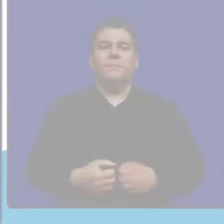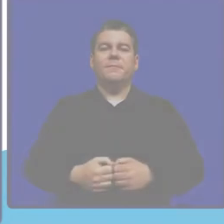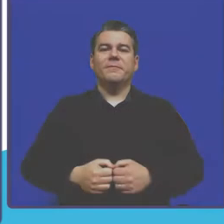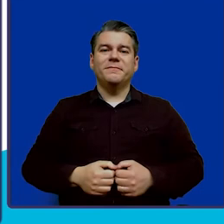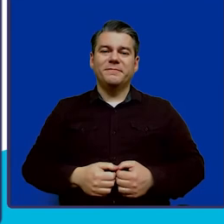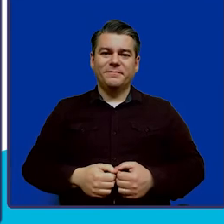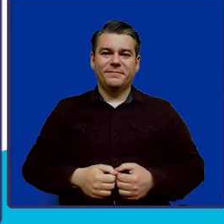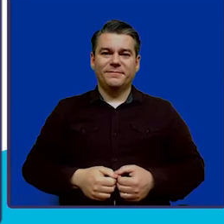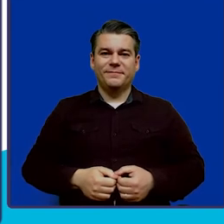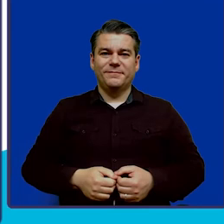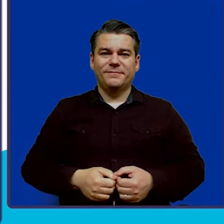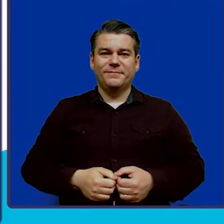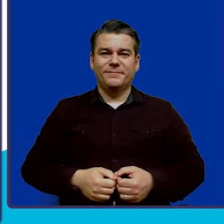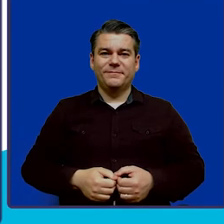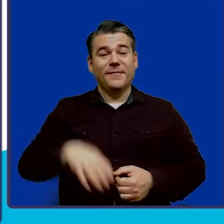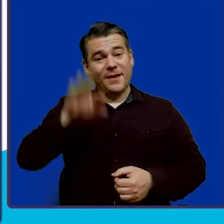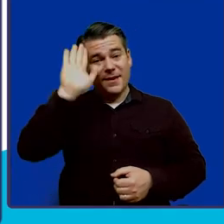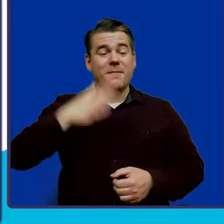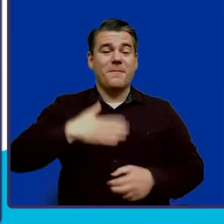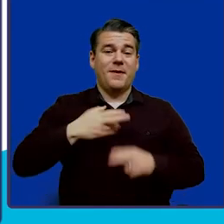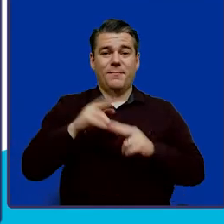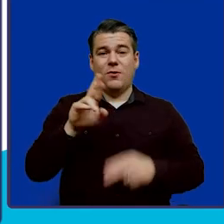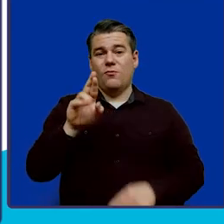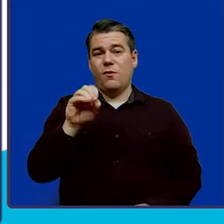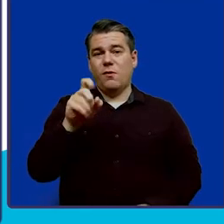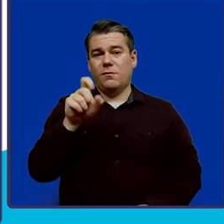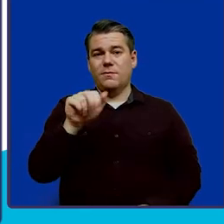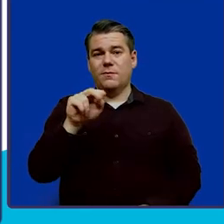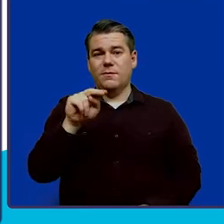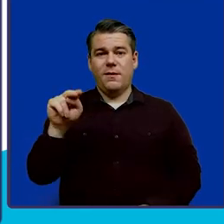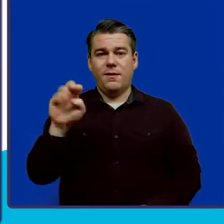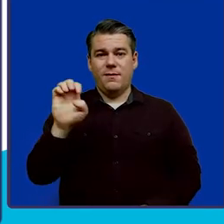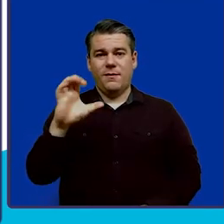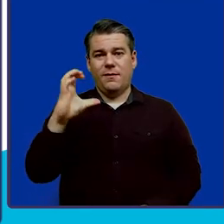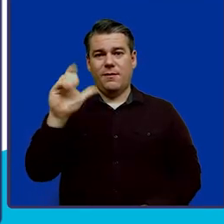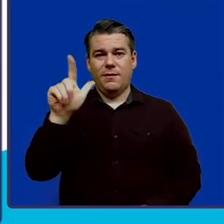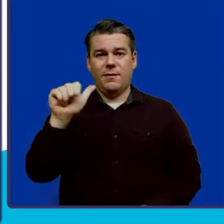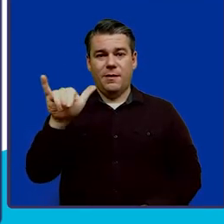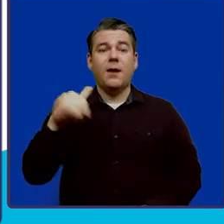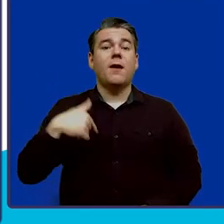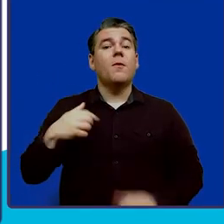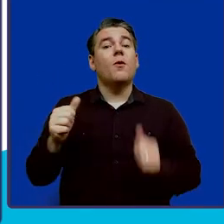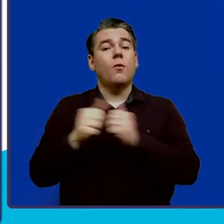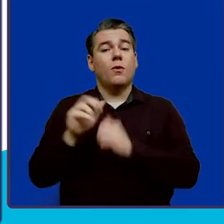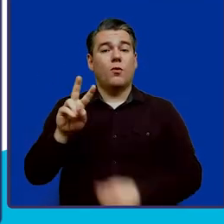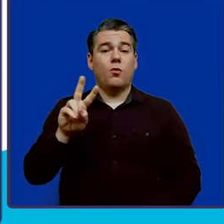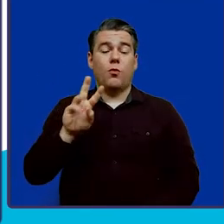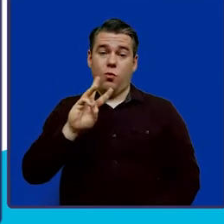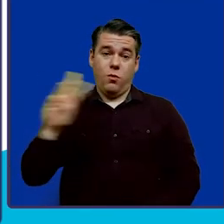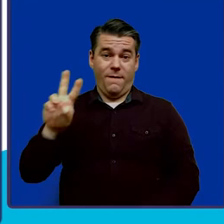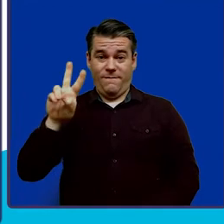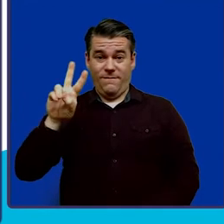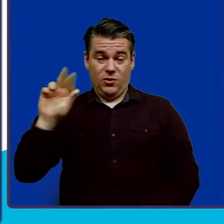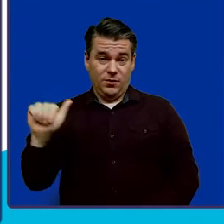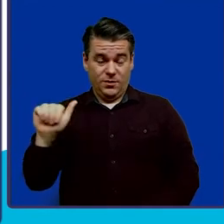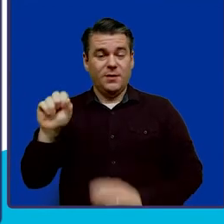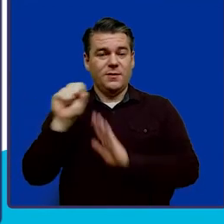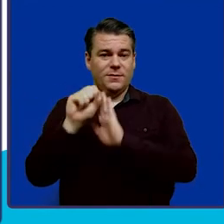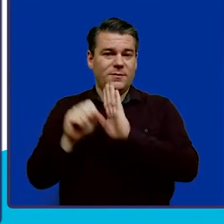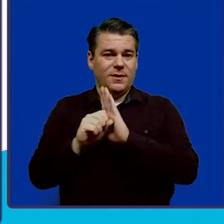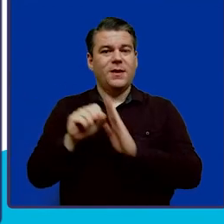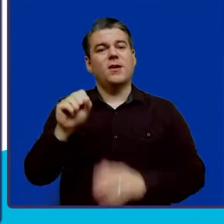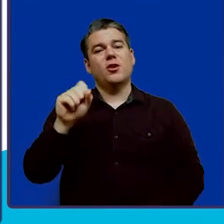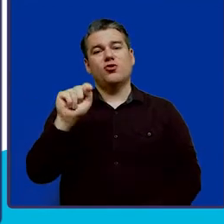Hi, my name is Roxanne Clay and I am with the West Virginia State Treasurer's Office and the Director of the WVABL Savings